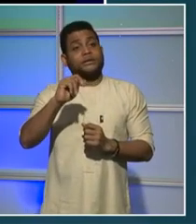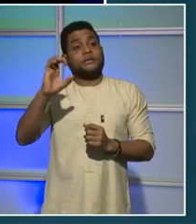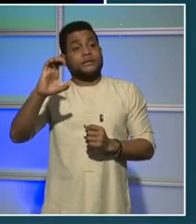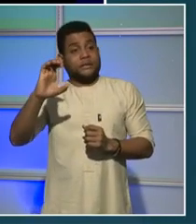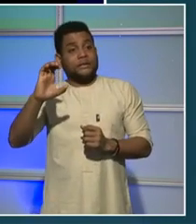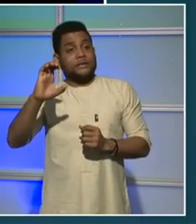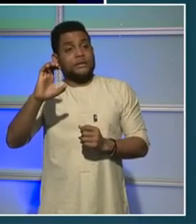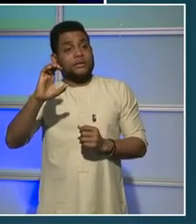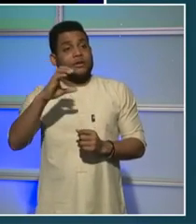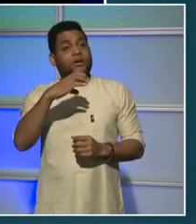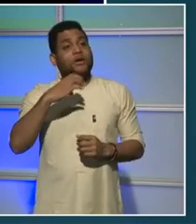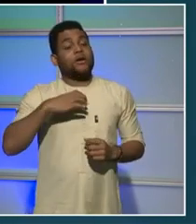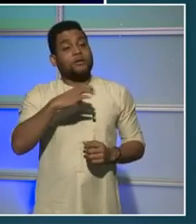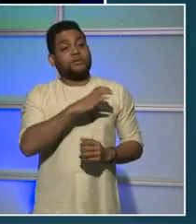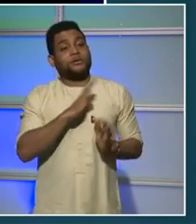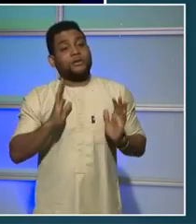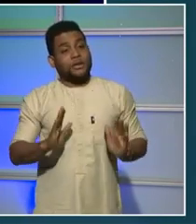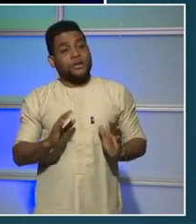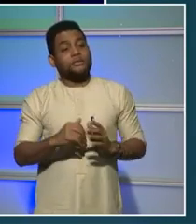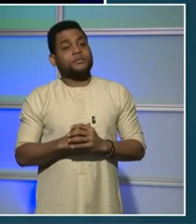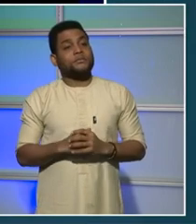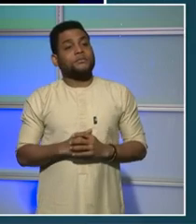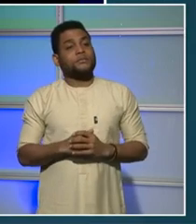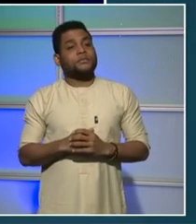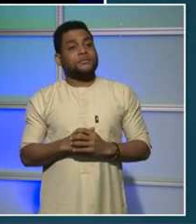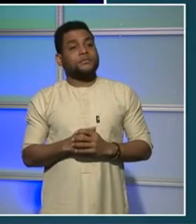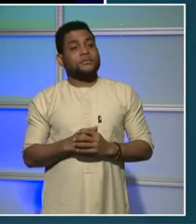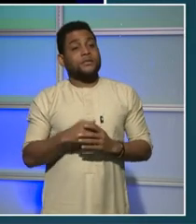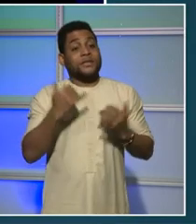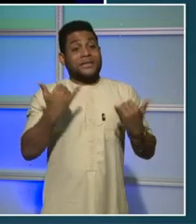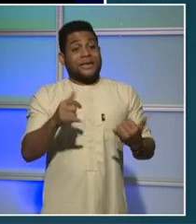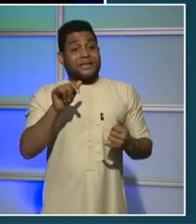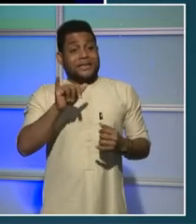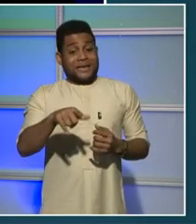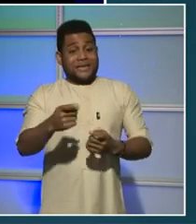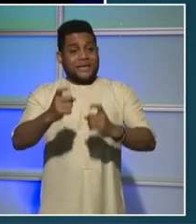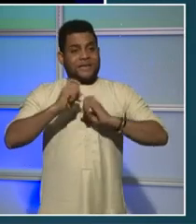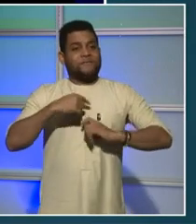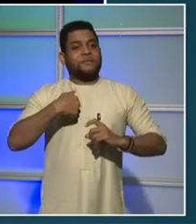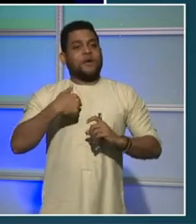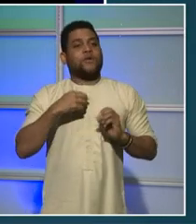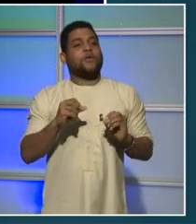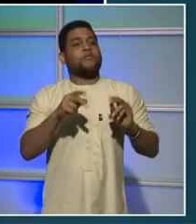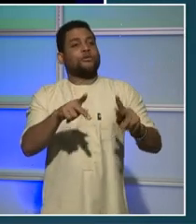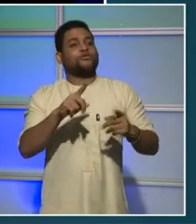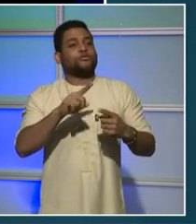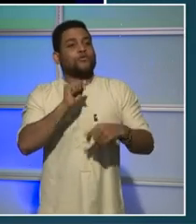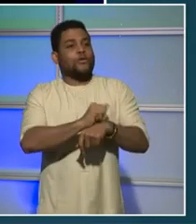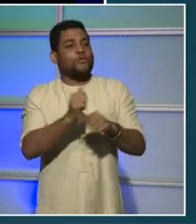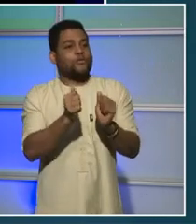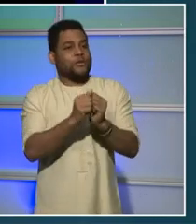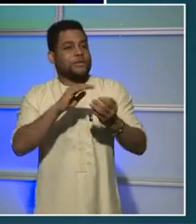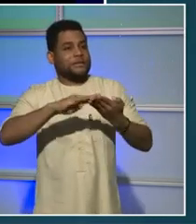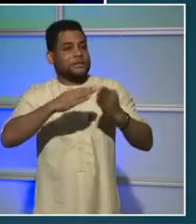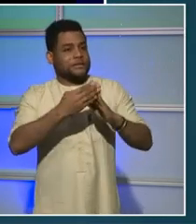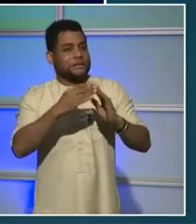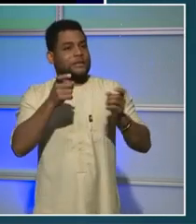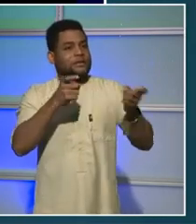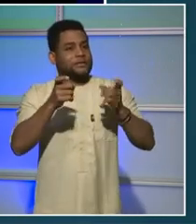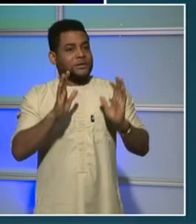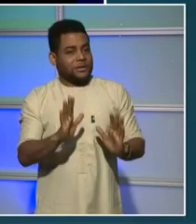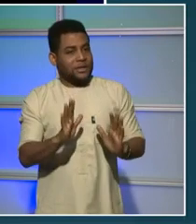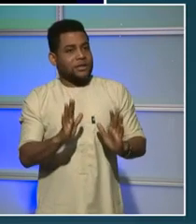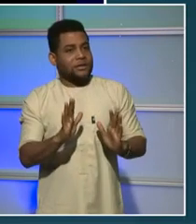In terms of, and this will give me an opportunity as the city administrator to talk about our work with all of our